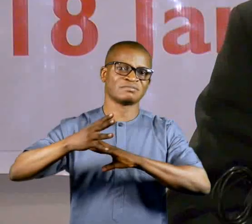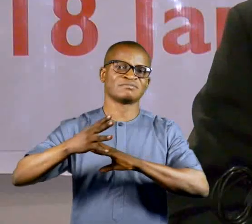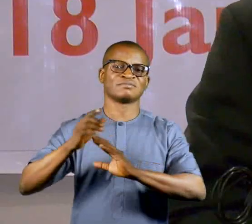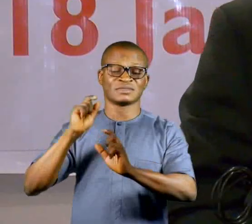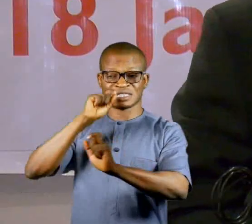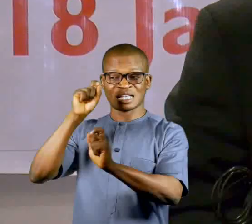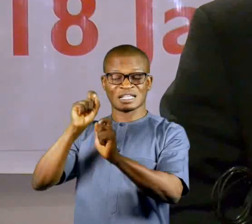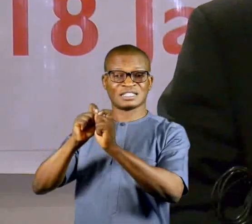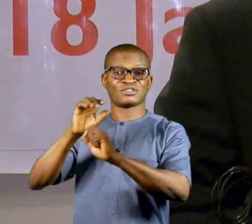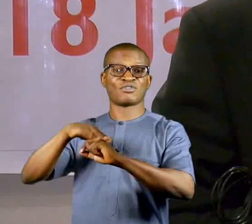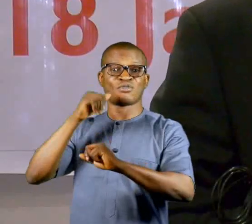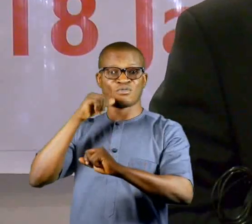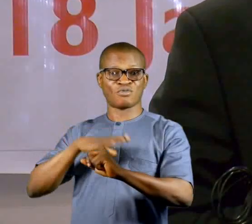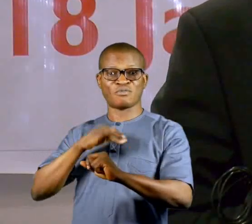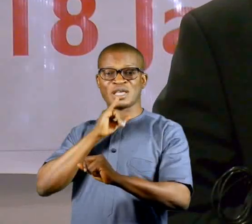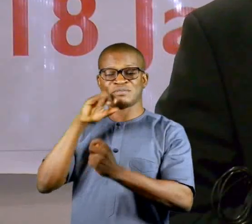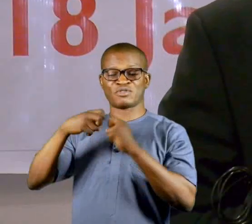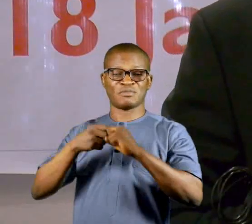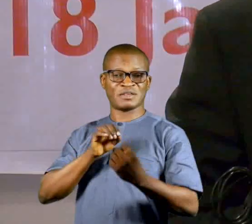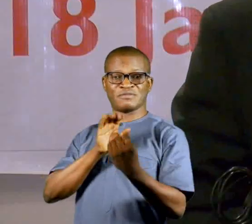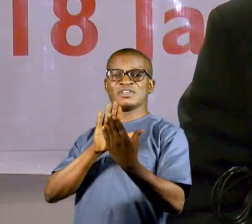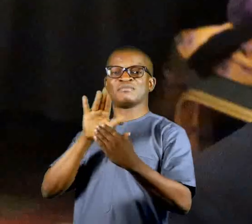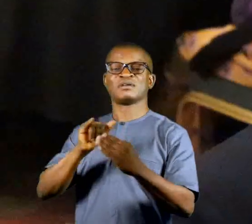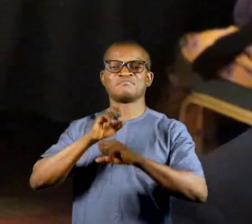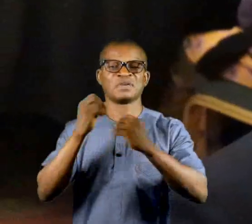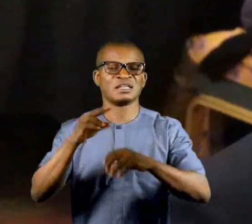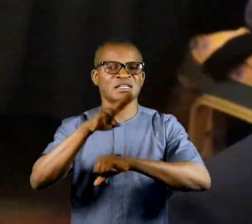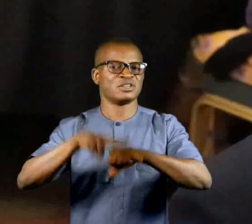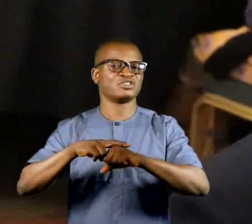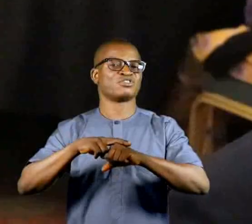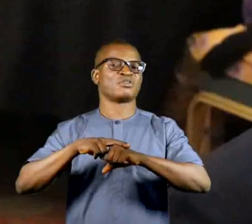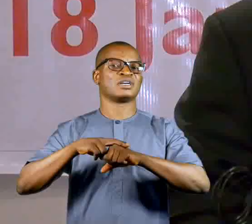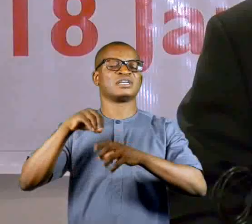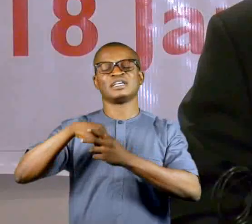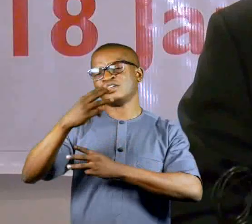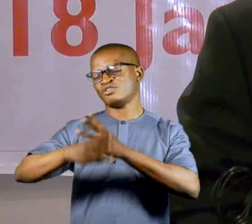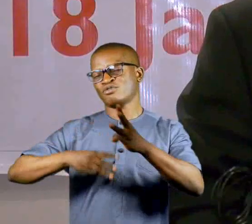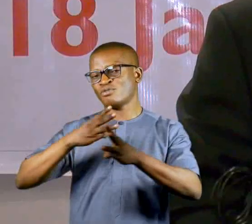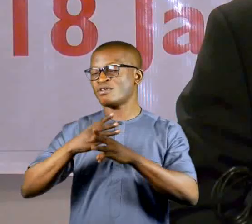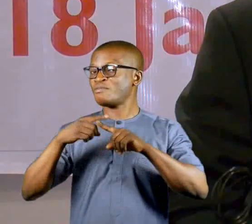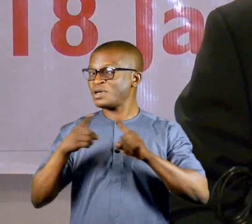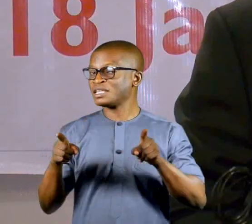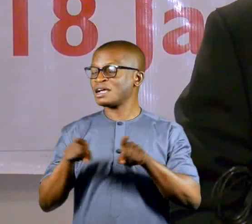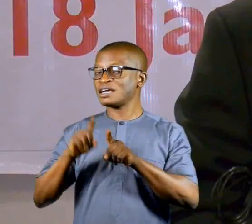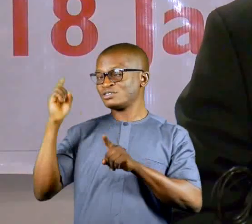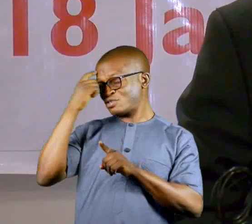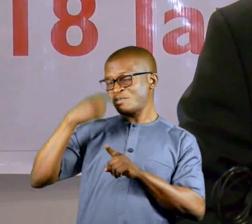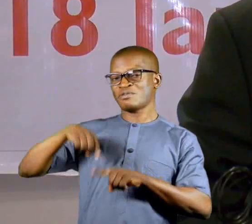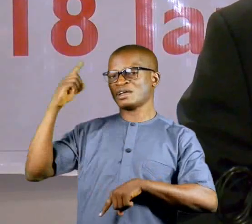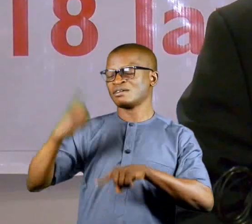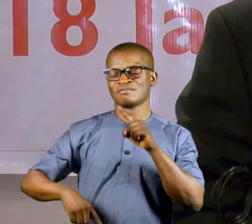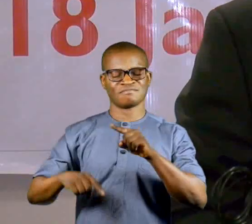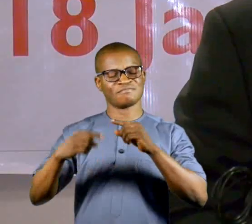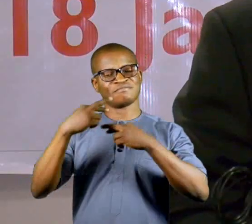is a problem faced by many nations of the world. However, as a government, we cannot rest on